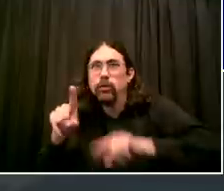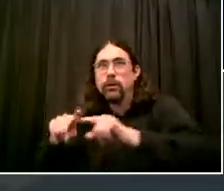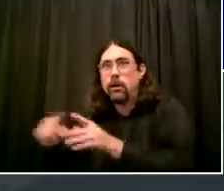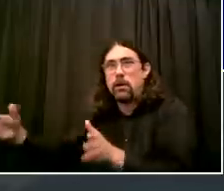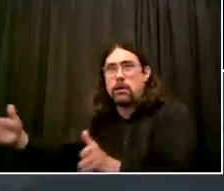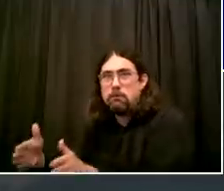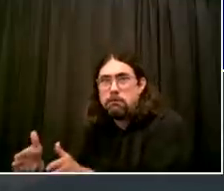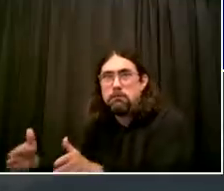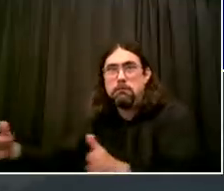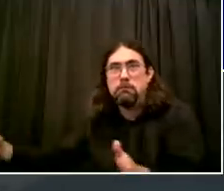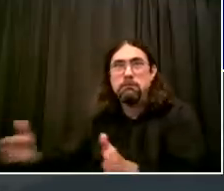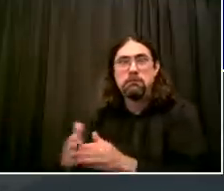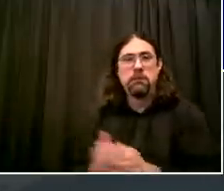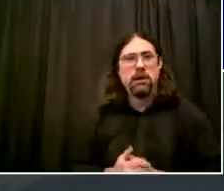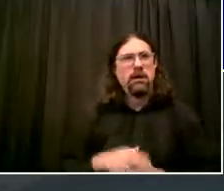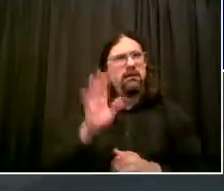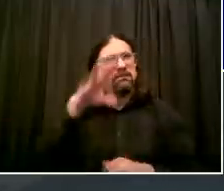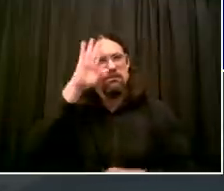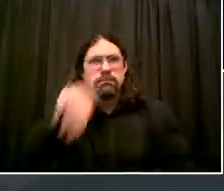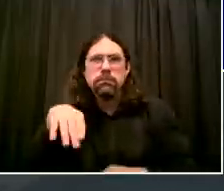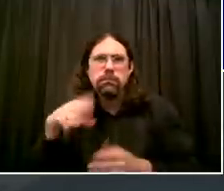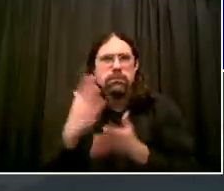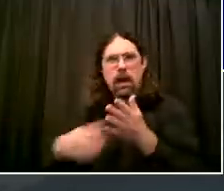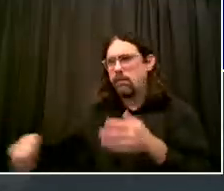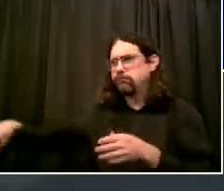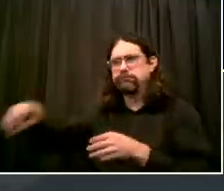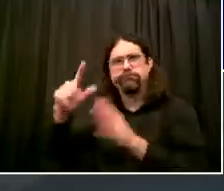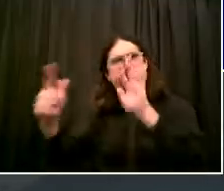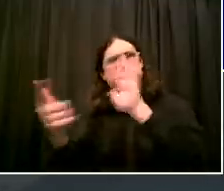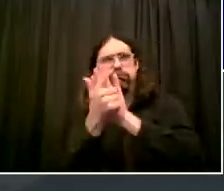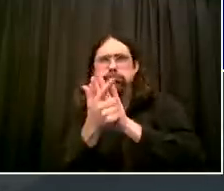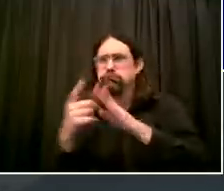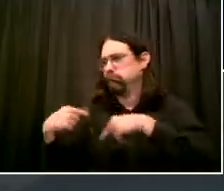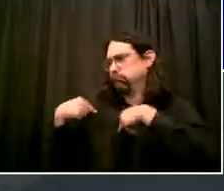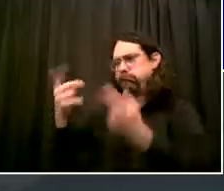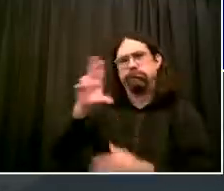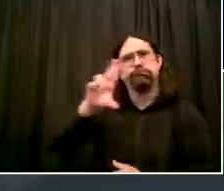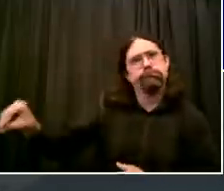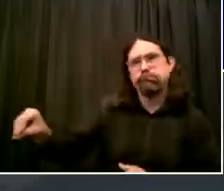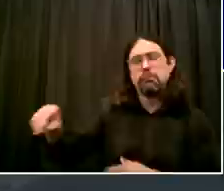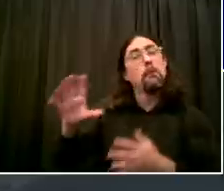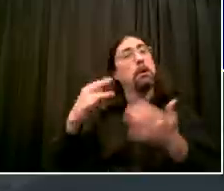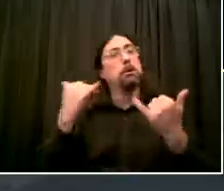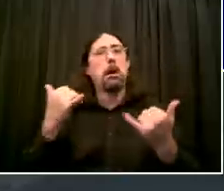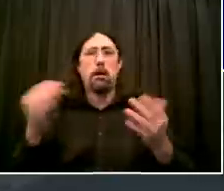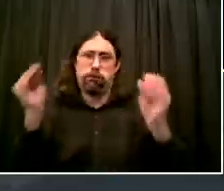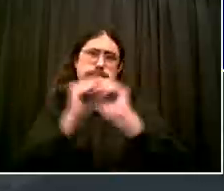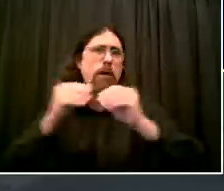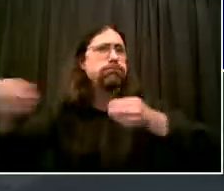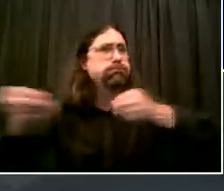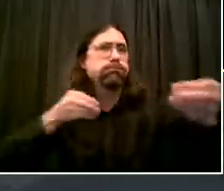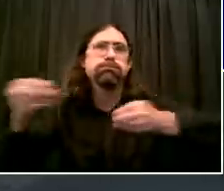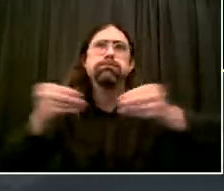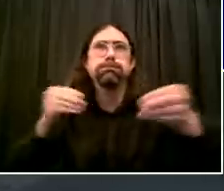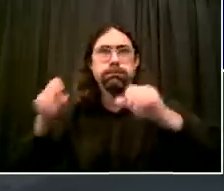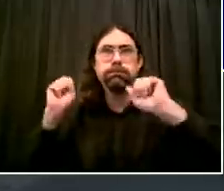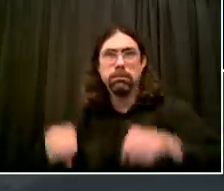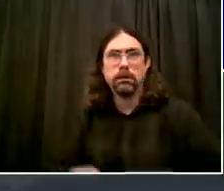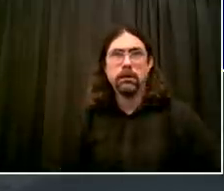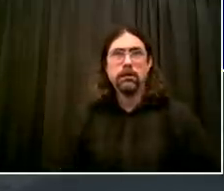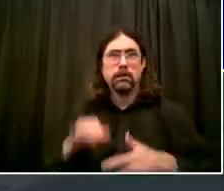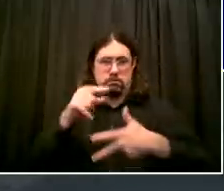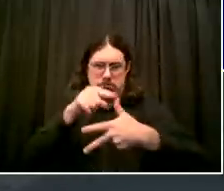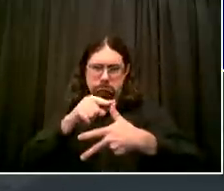A lot of restaurants have this. It's a chance to use it in a whole new way, a safe way. That's going to help for a lot of restaurants to bring in more customers.